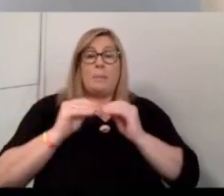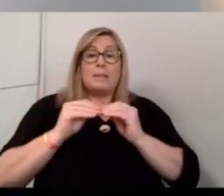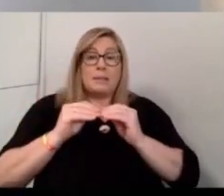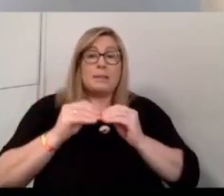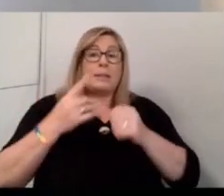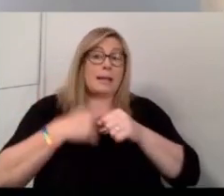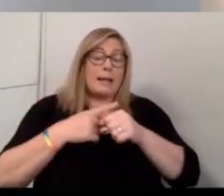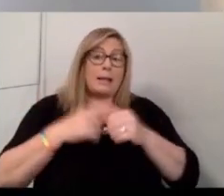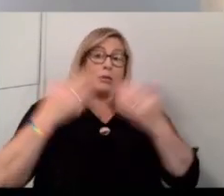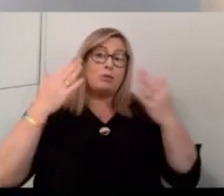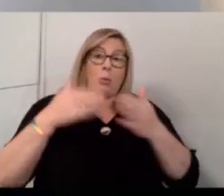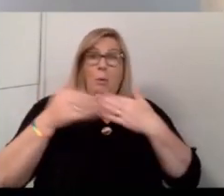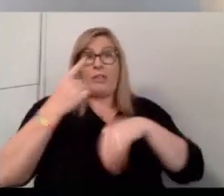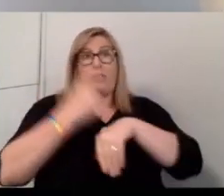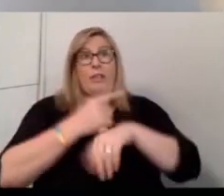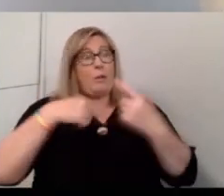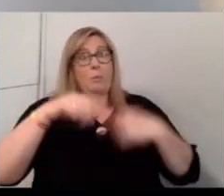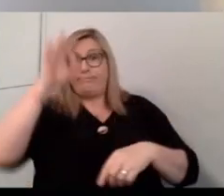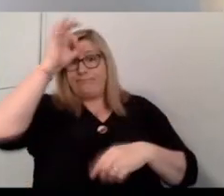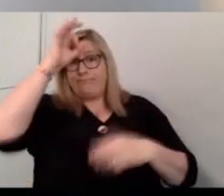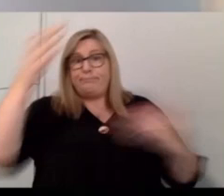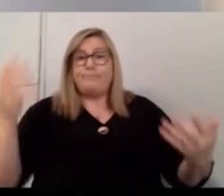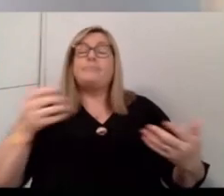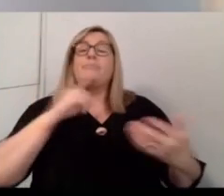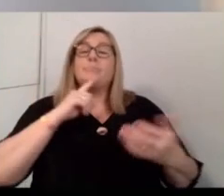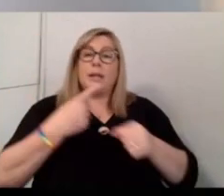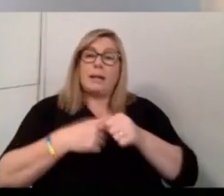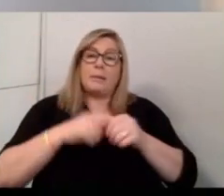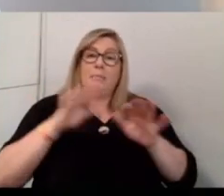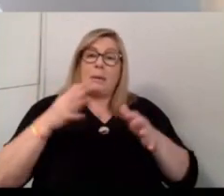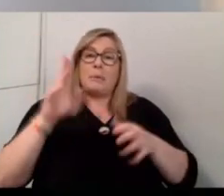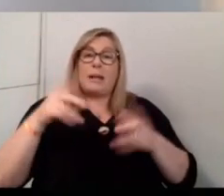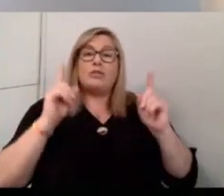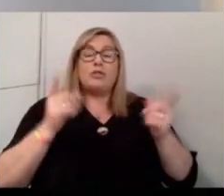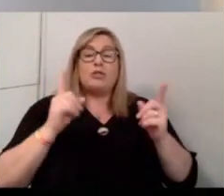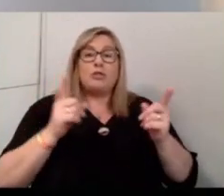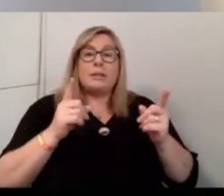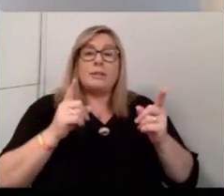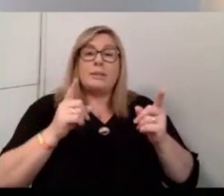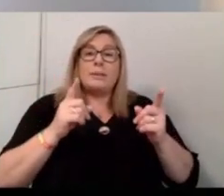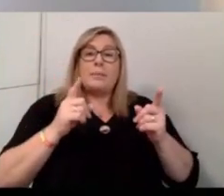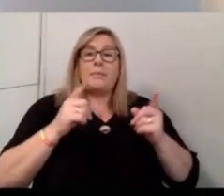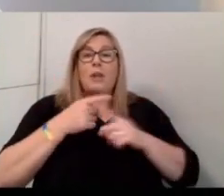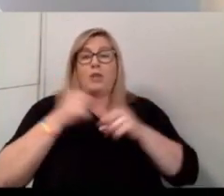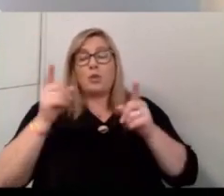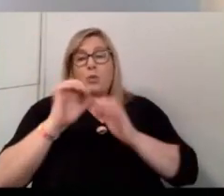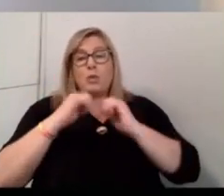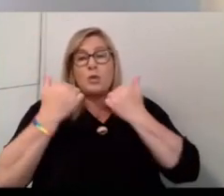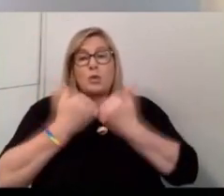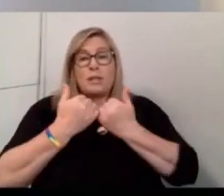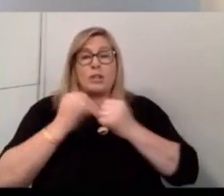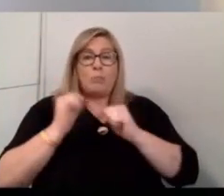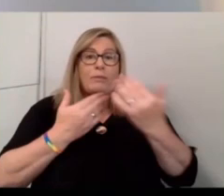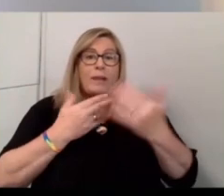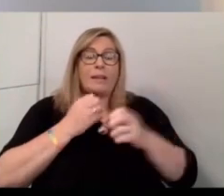highlighting what's there that we don't know about, but also you could suggest that maybe like those associations that are providing all